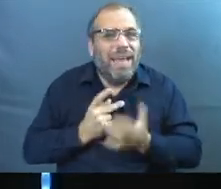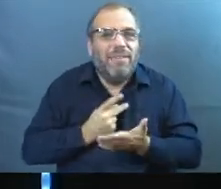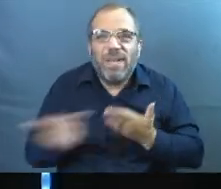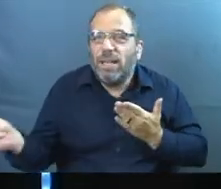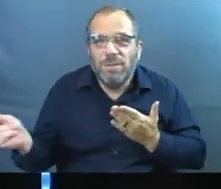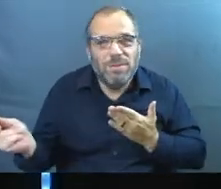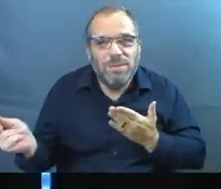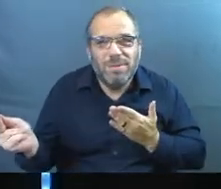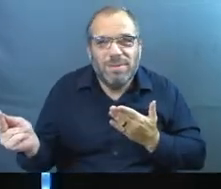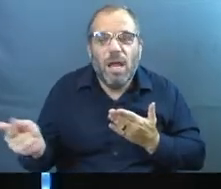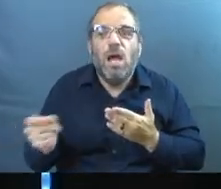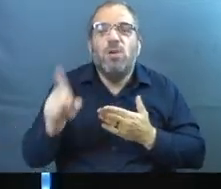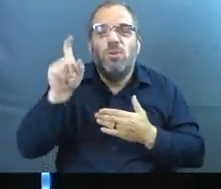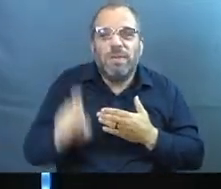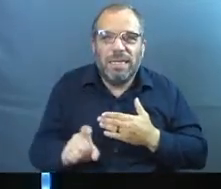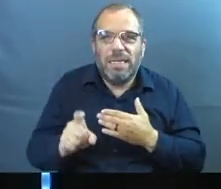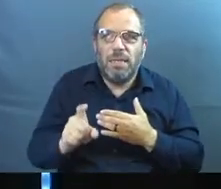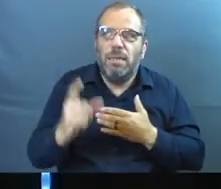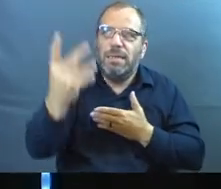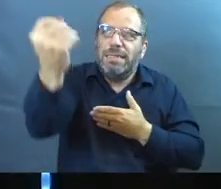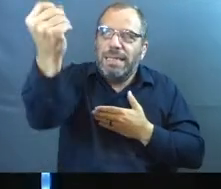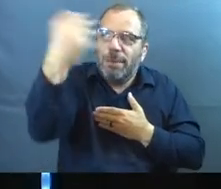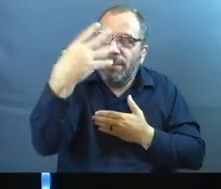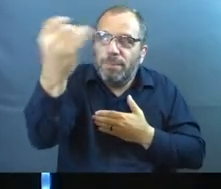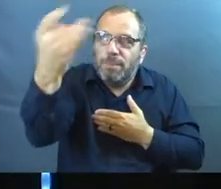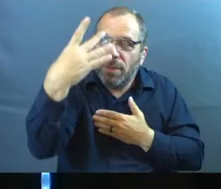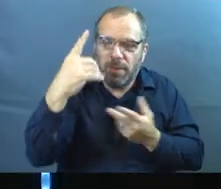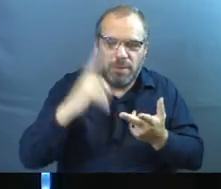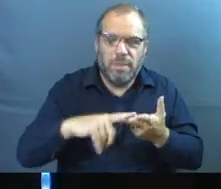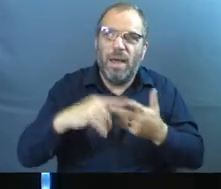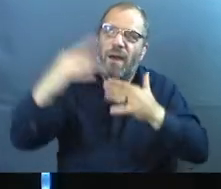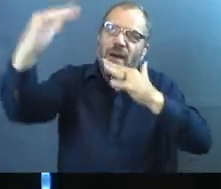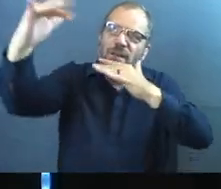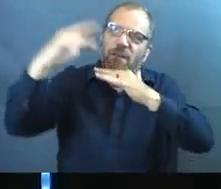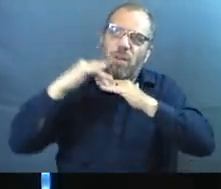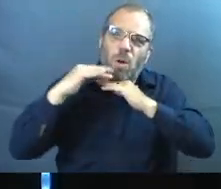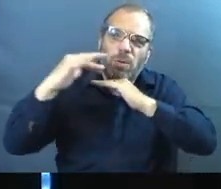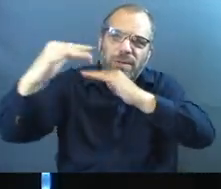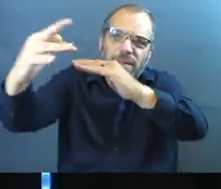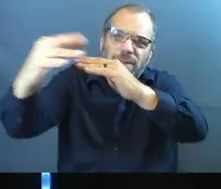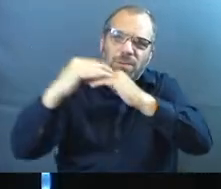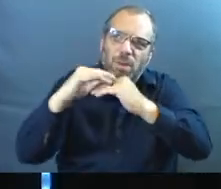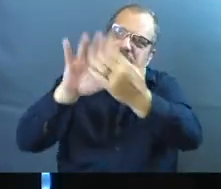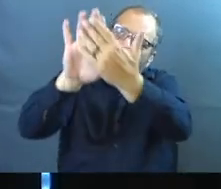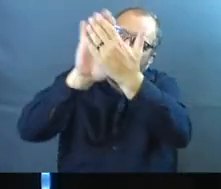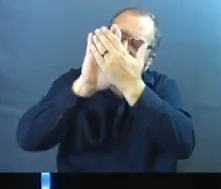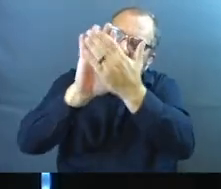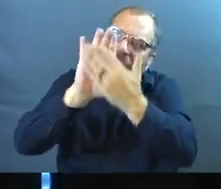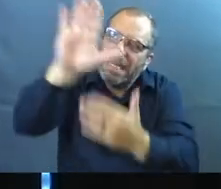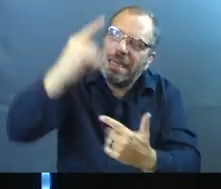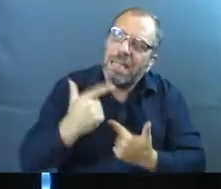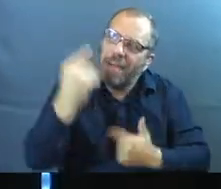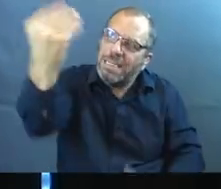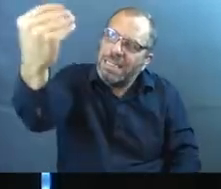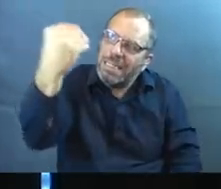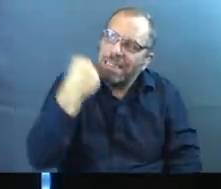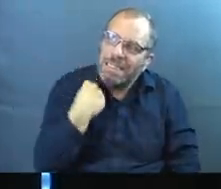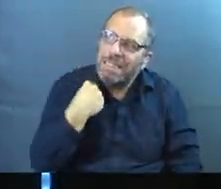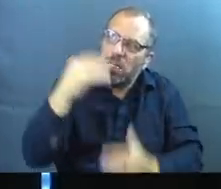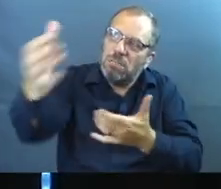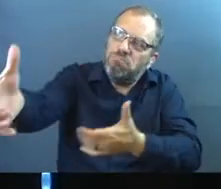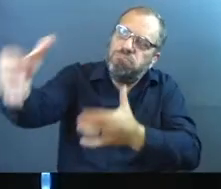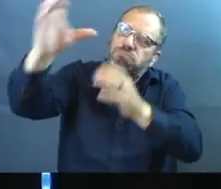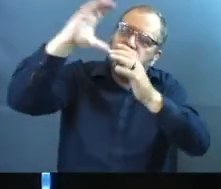work. We need input. We need things to be flowing in. We need the life that God brings to be